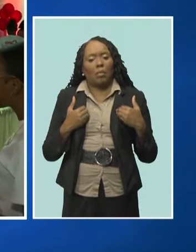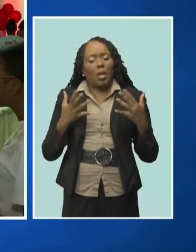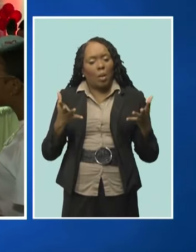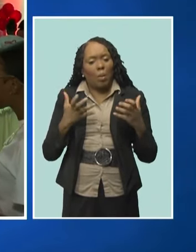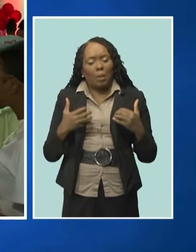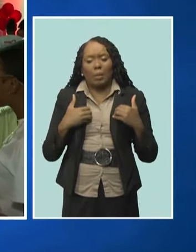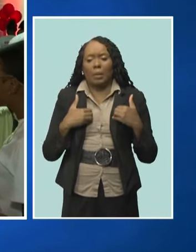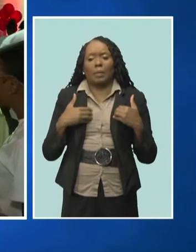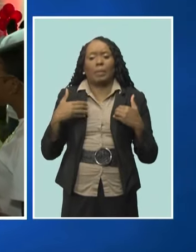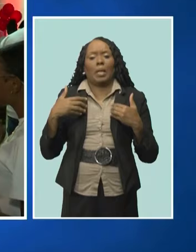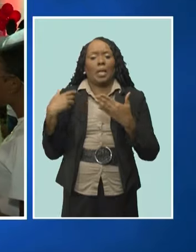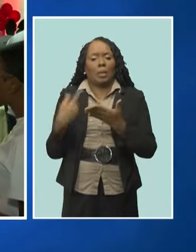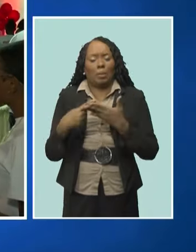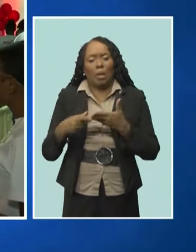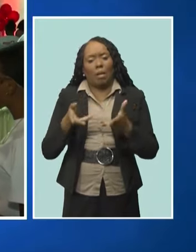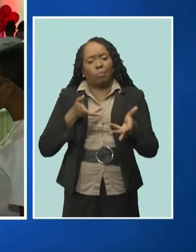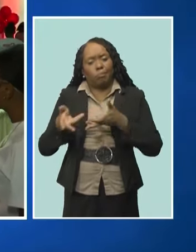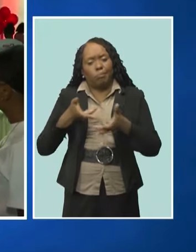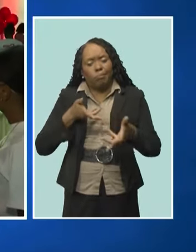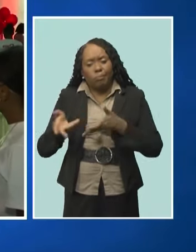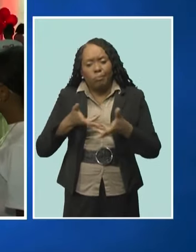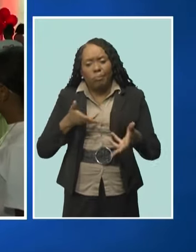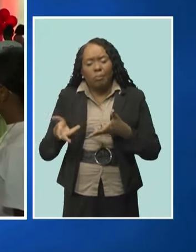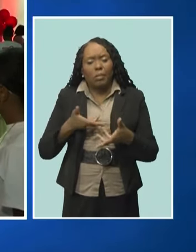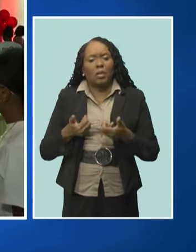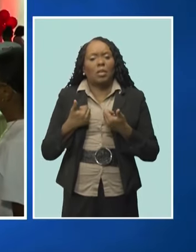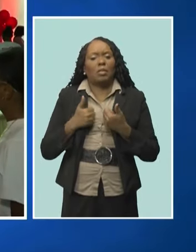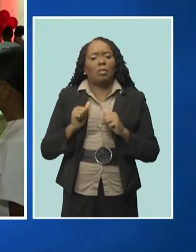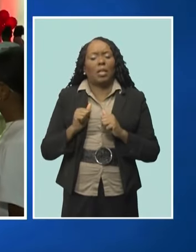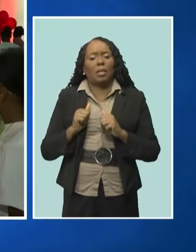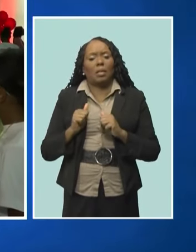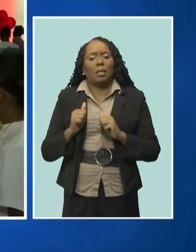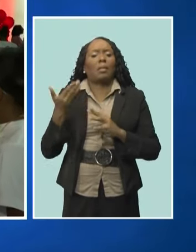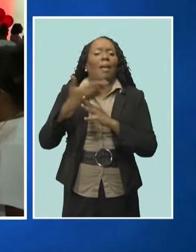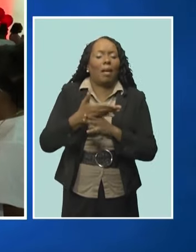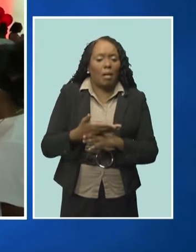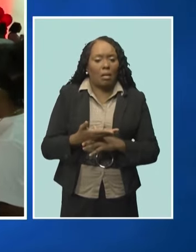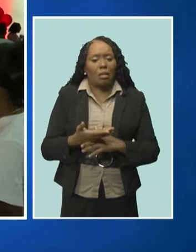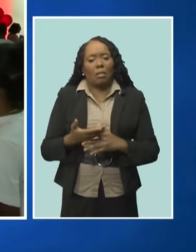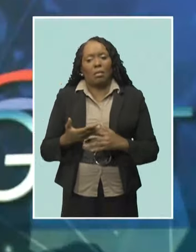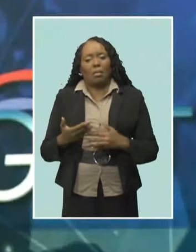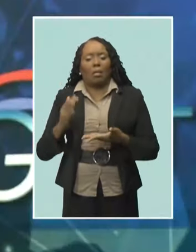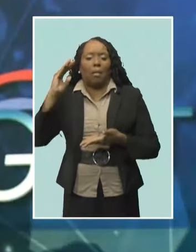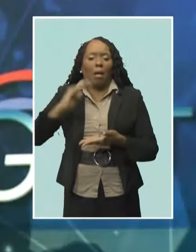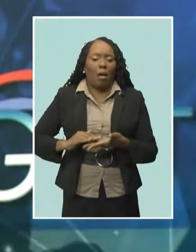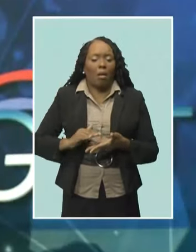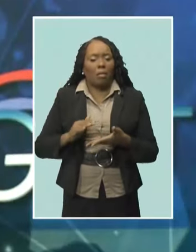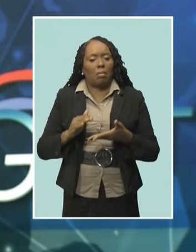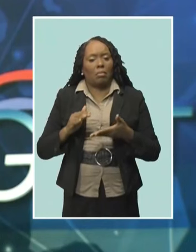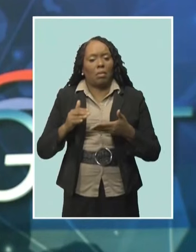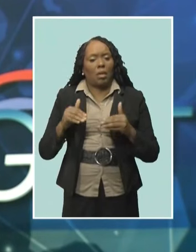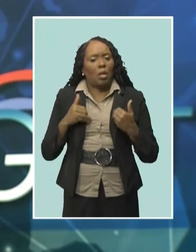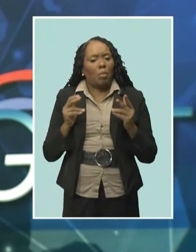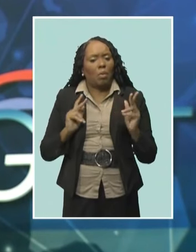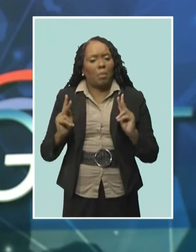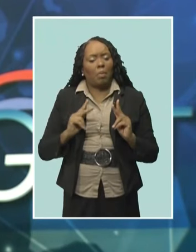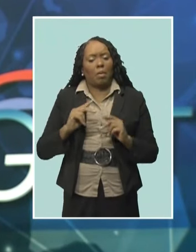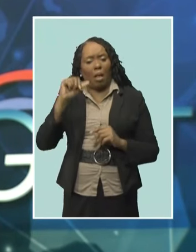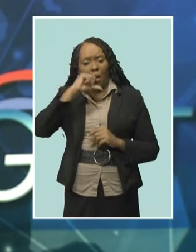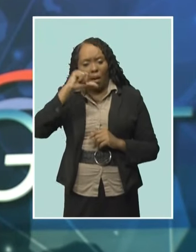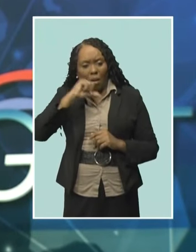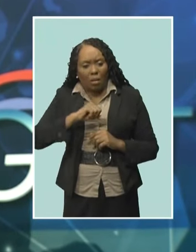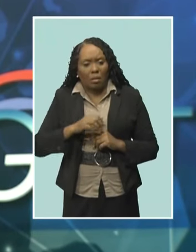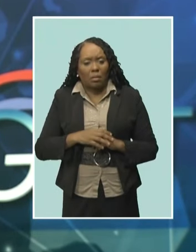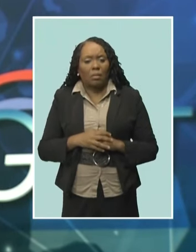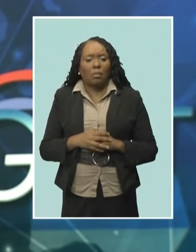them from using or actually engaging or attempting to engage in substance use. Adolescents are being urged